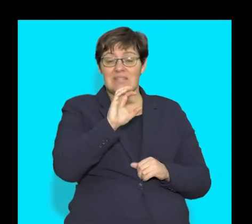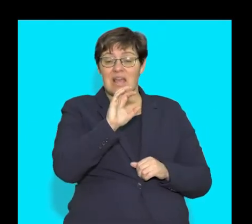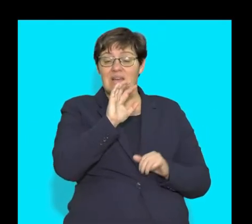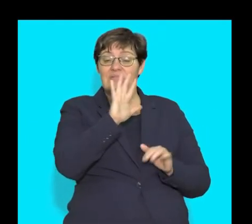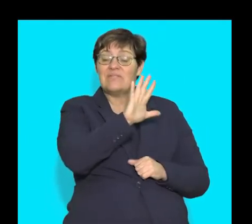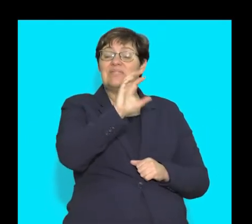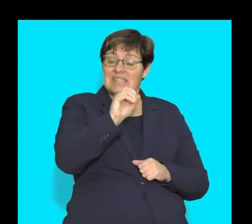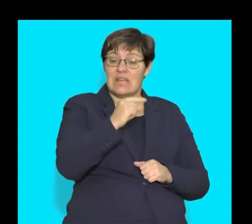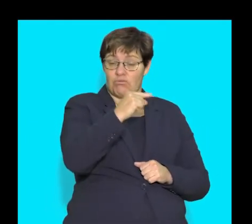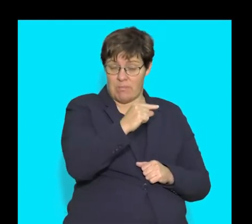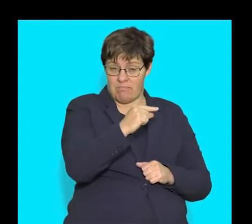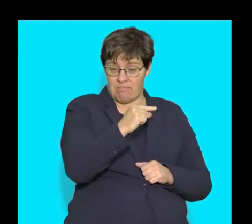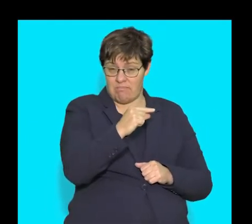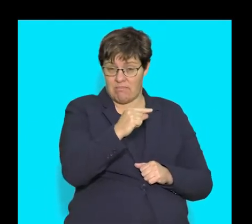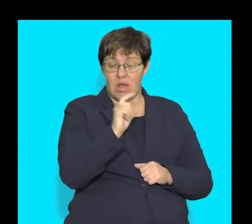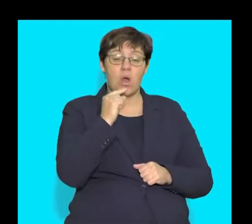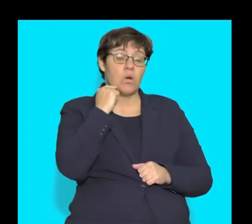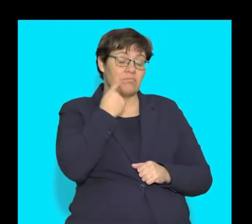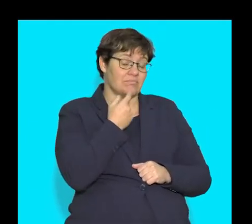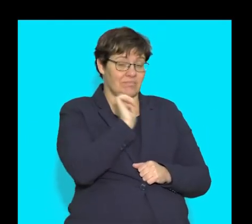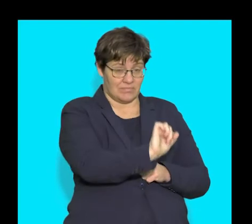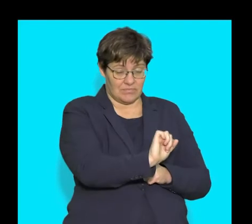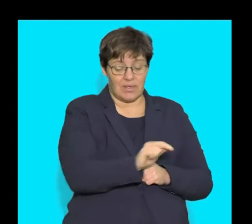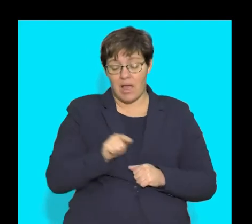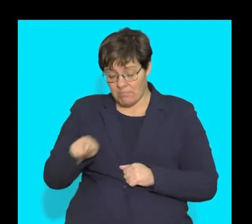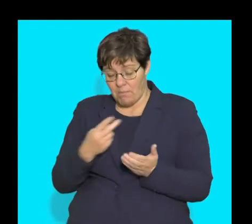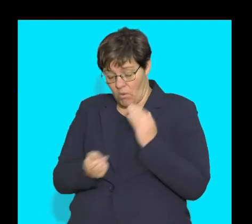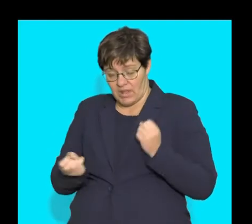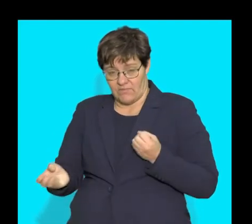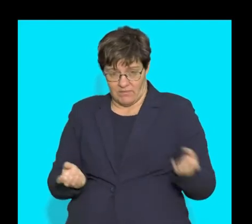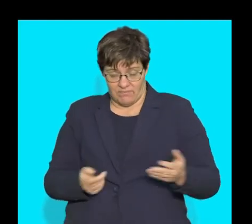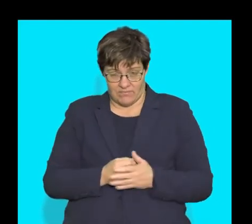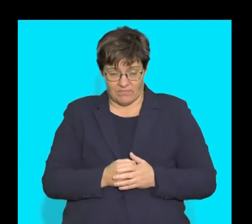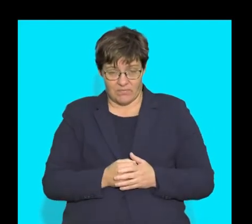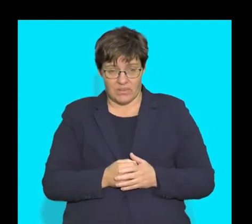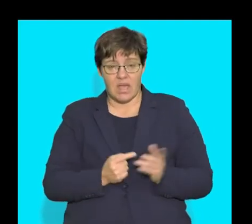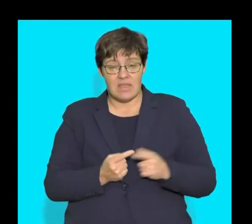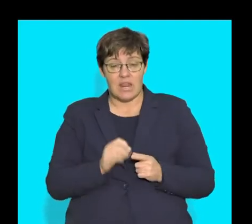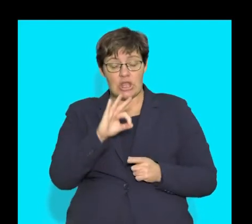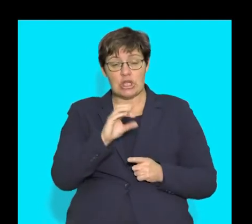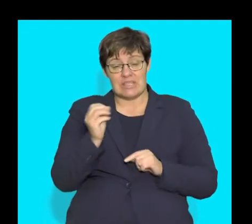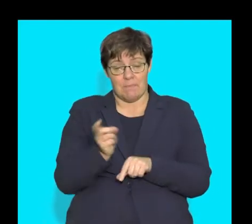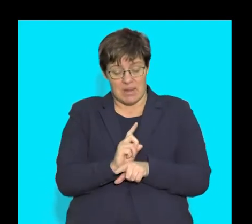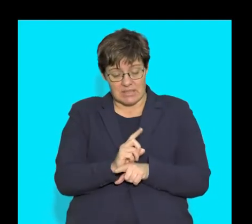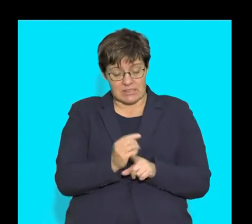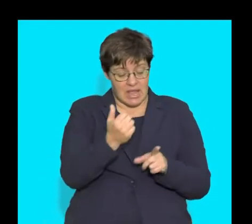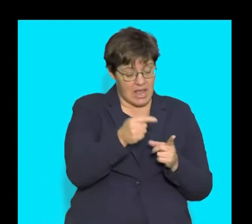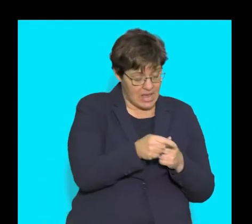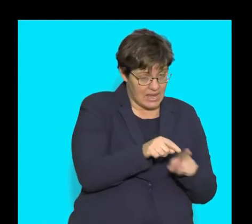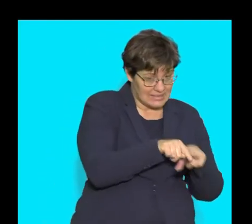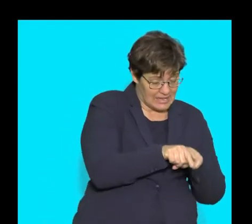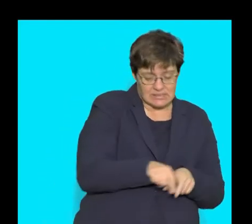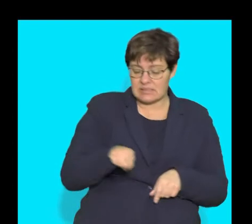grams of glucose. The amount of glucose in their blood was then measured every 30 minutes